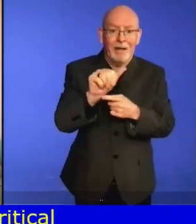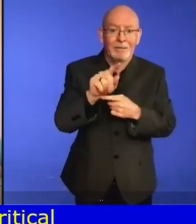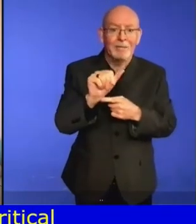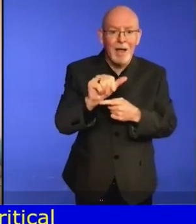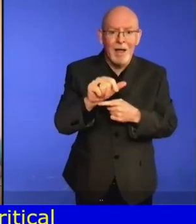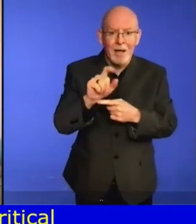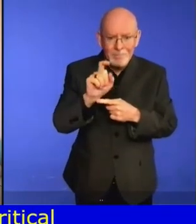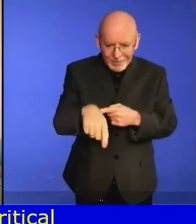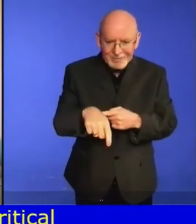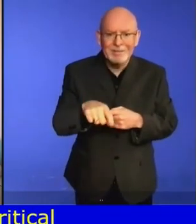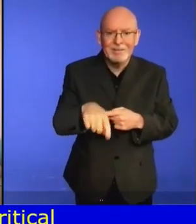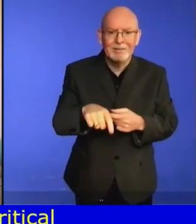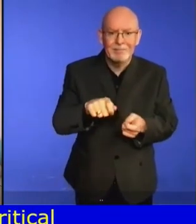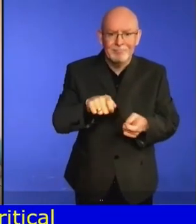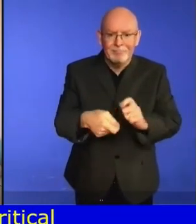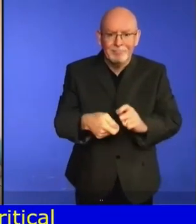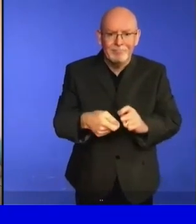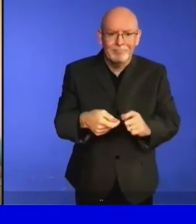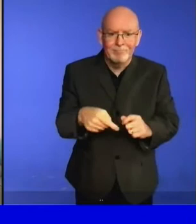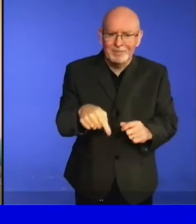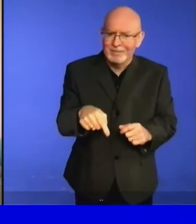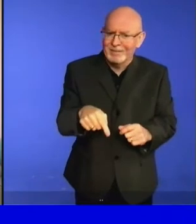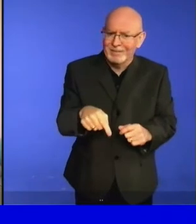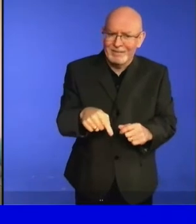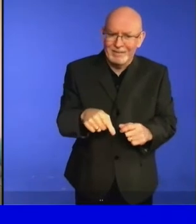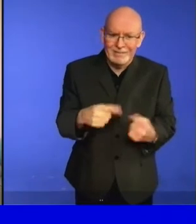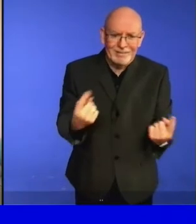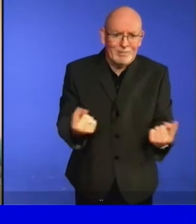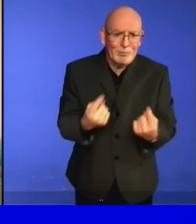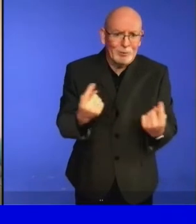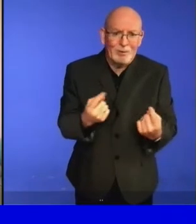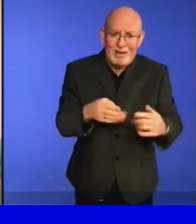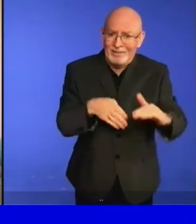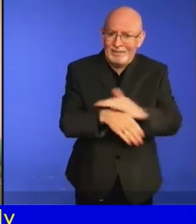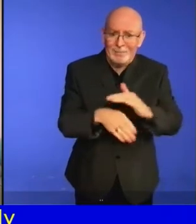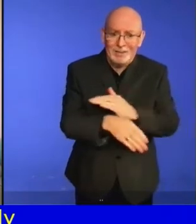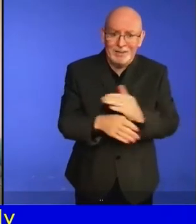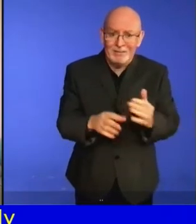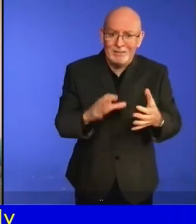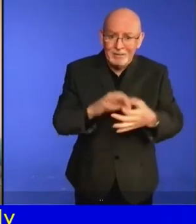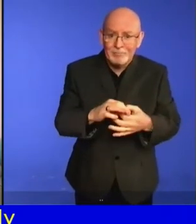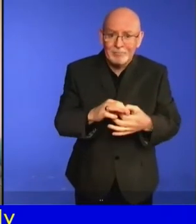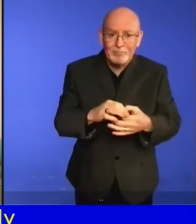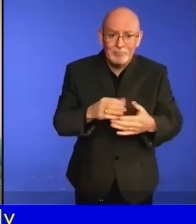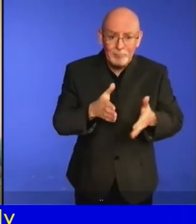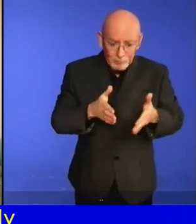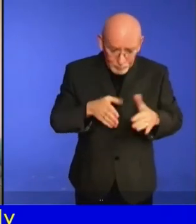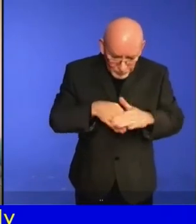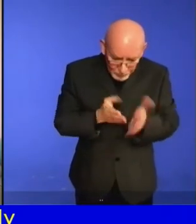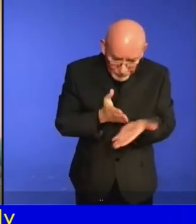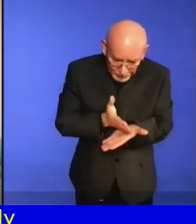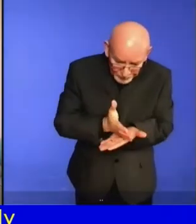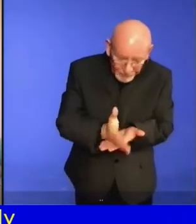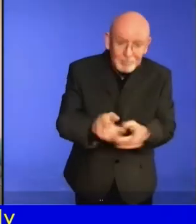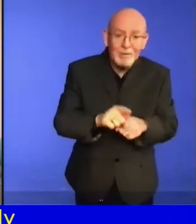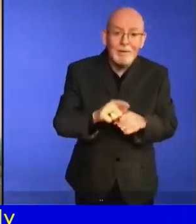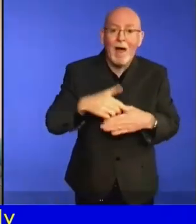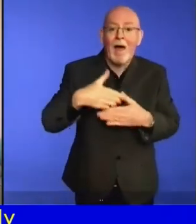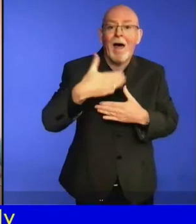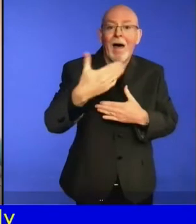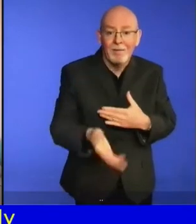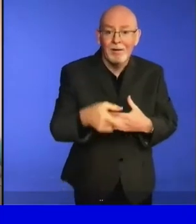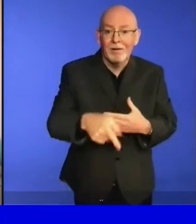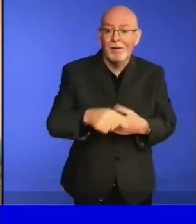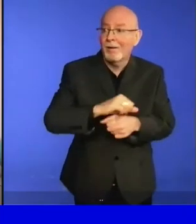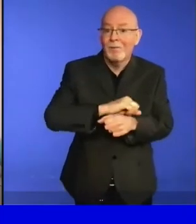that we can bequeath to humanity to better tackle other humanitarian emergencies in the future and enable